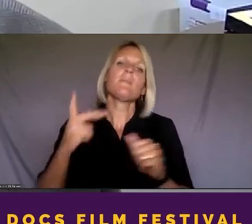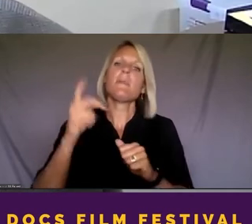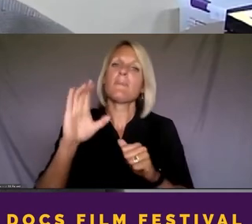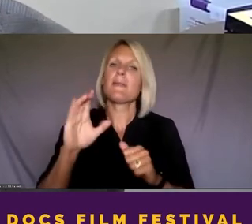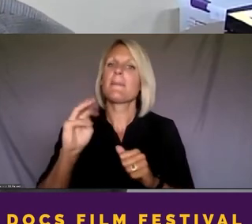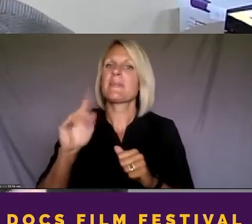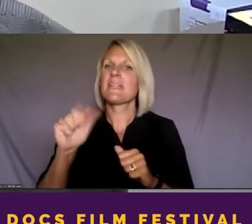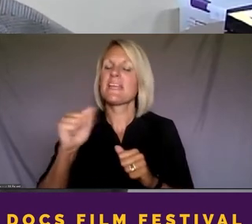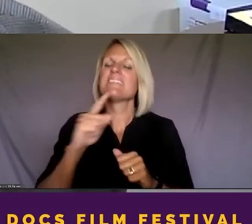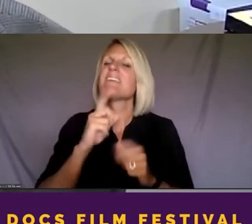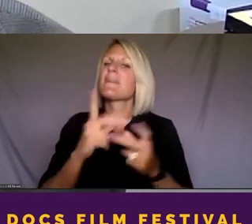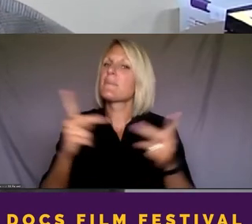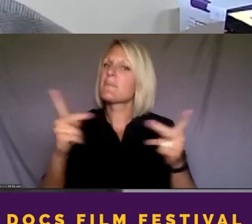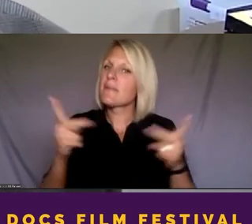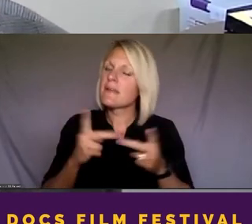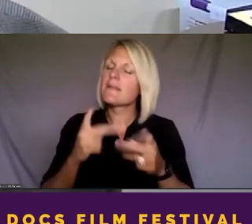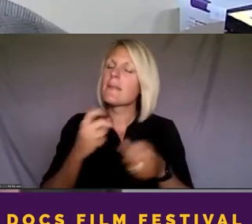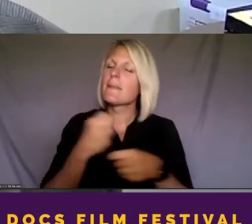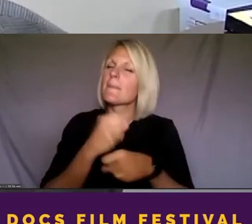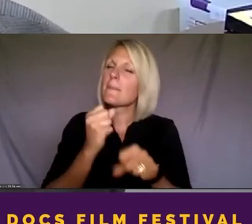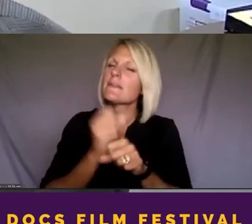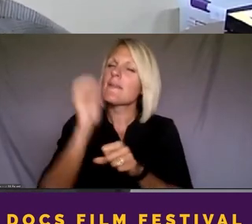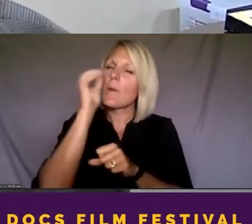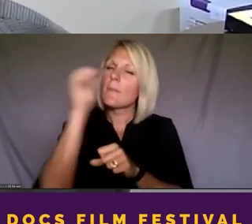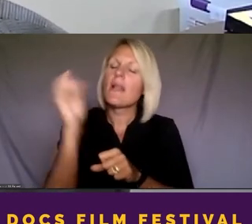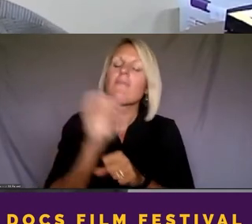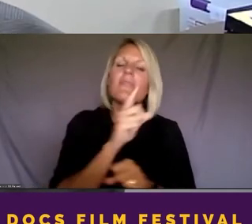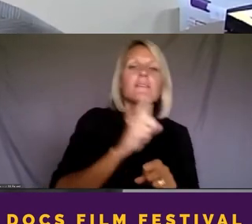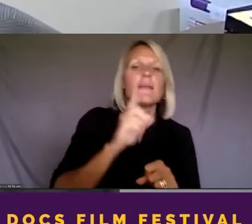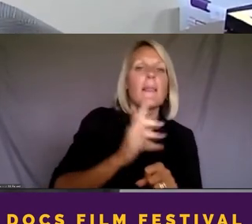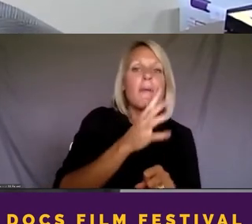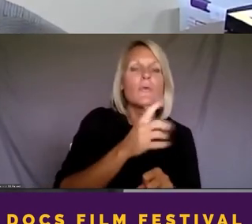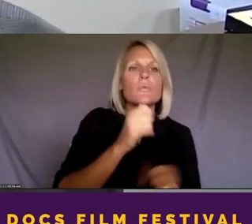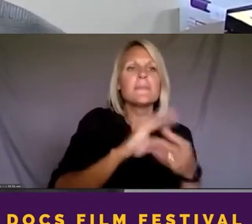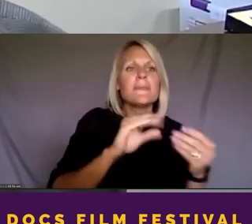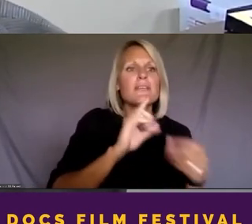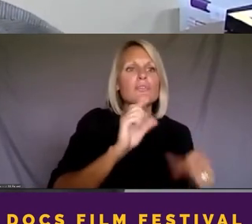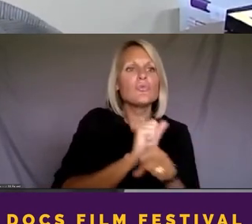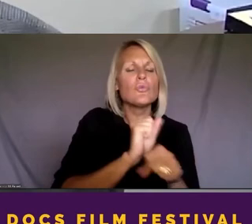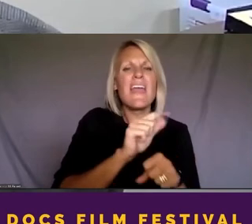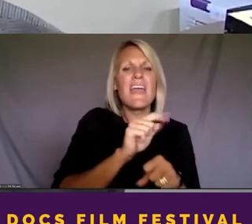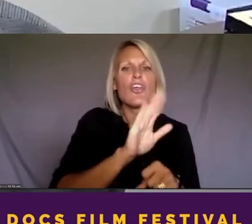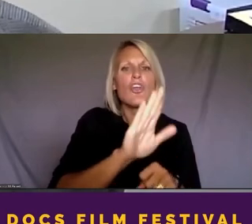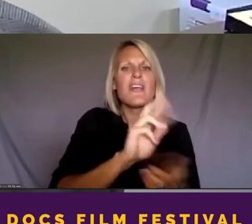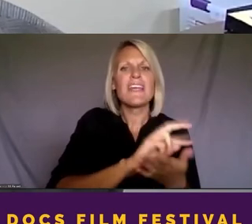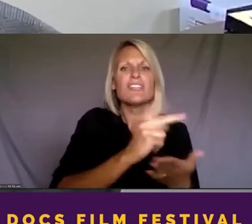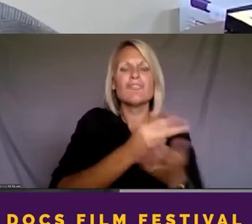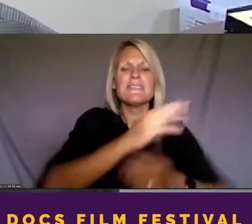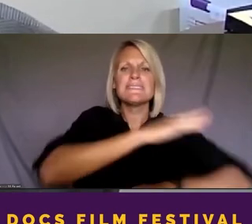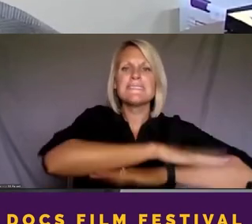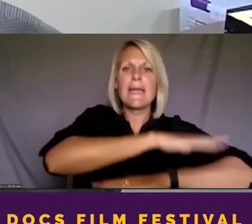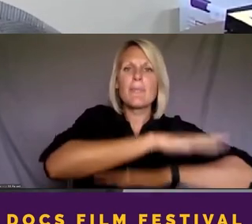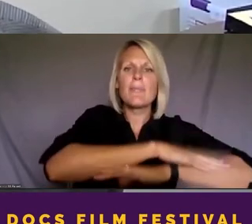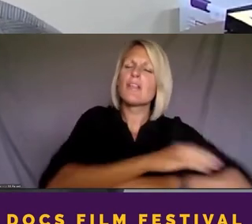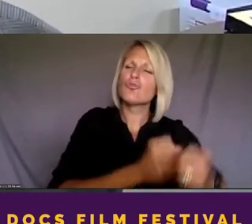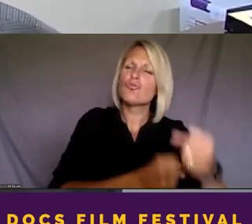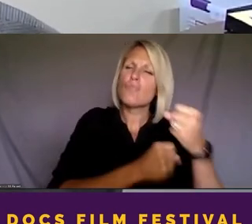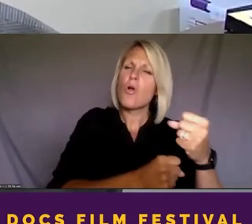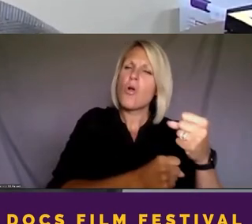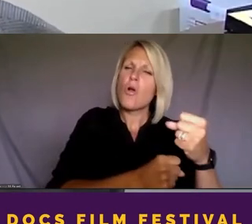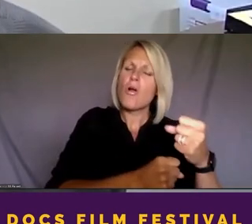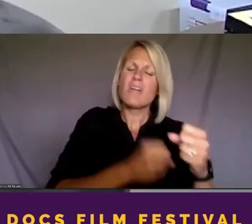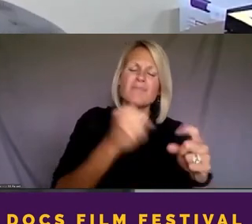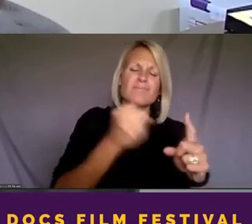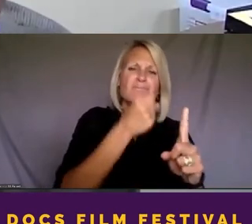of the single mother who is speaking truth at her kitchen table, just as potent, just as powerful, just as